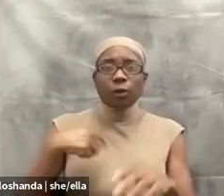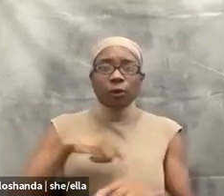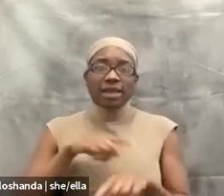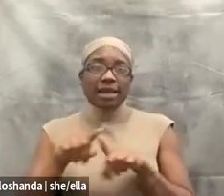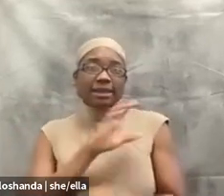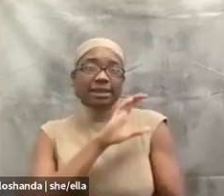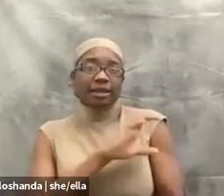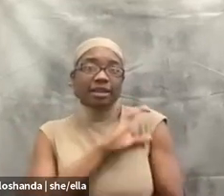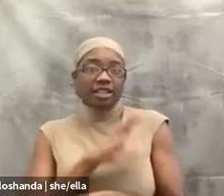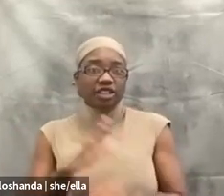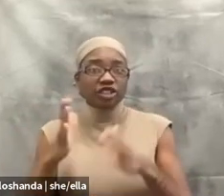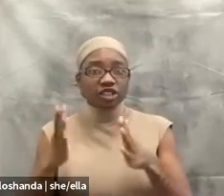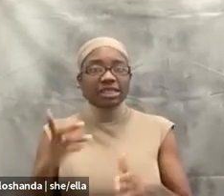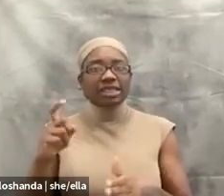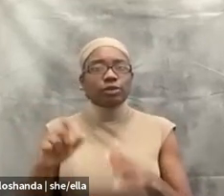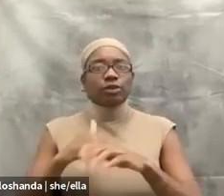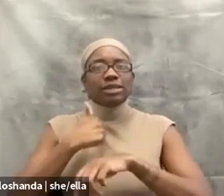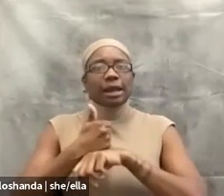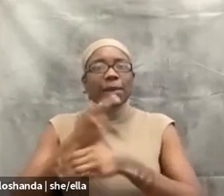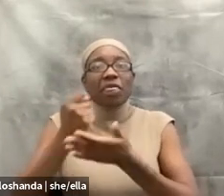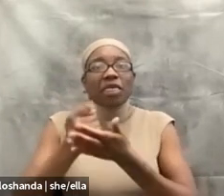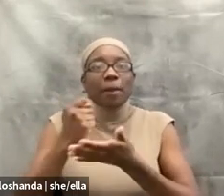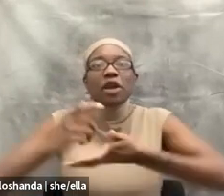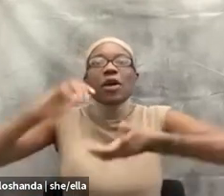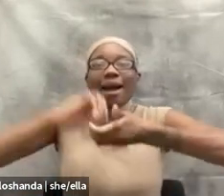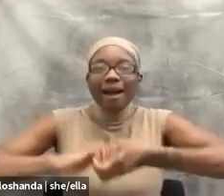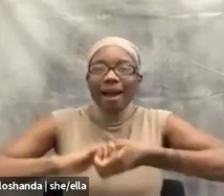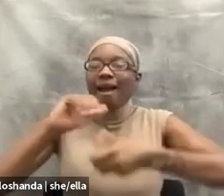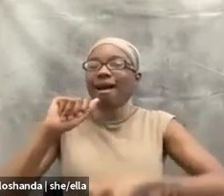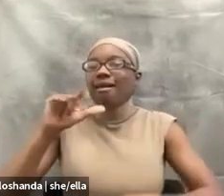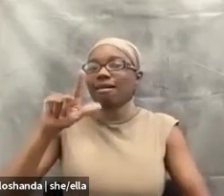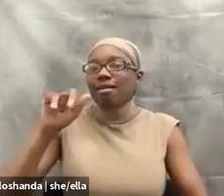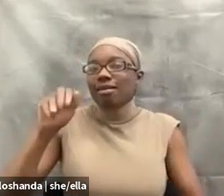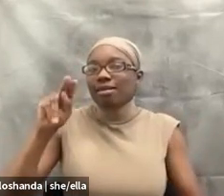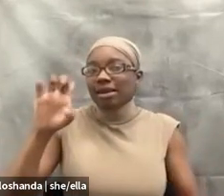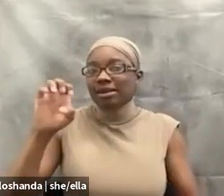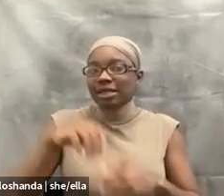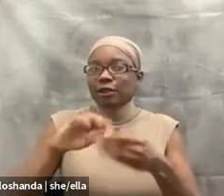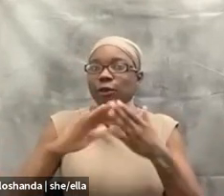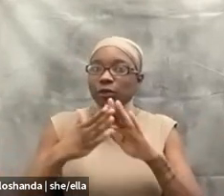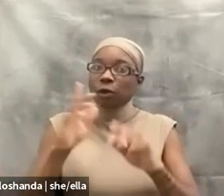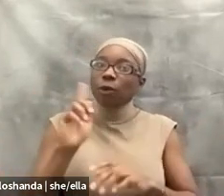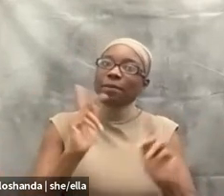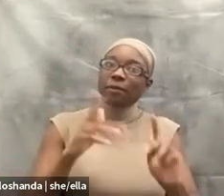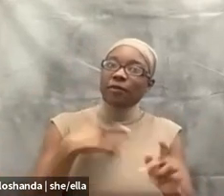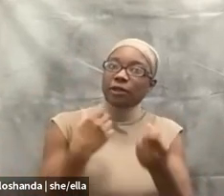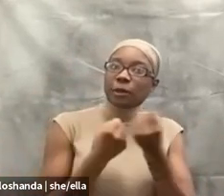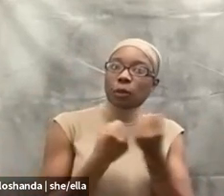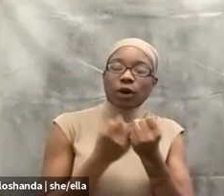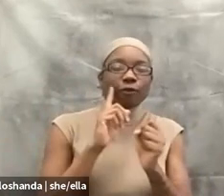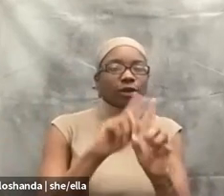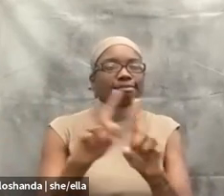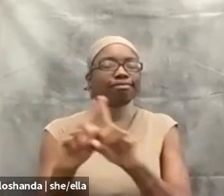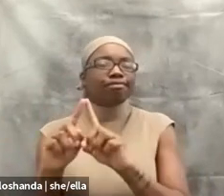up a therapeutic alliance in our communities where people feel supported in using other models of care as opposed to calling them.